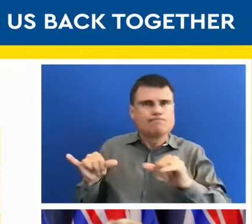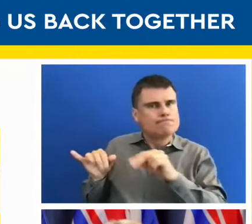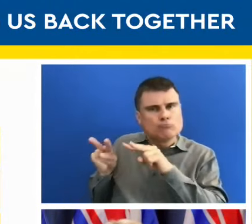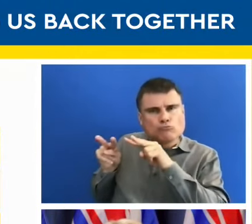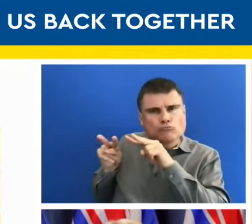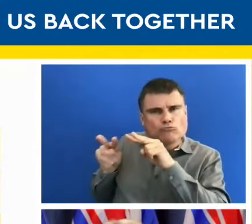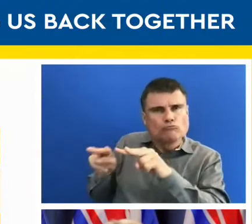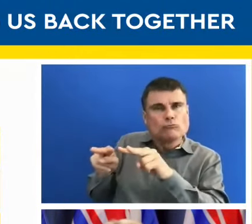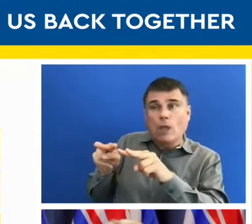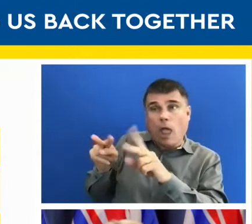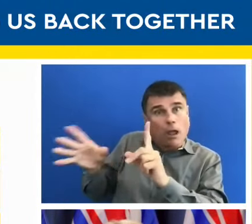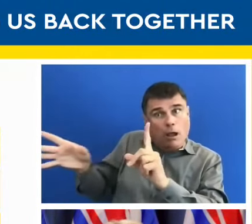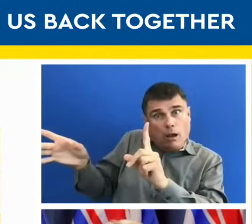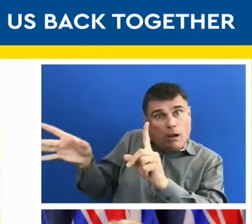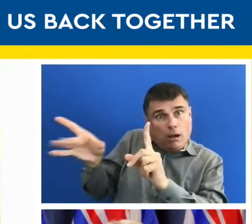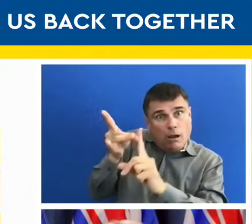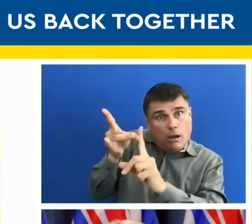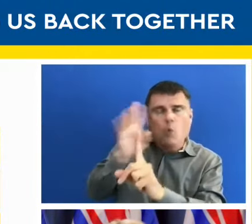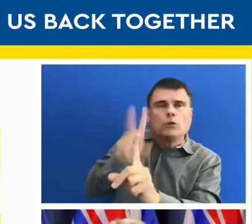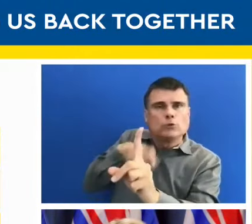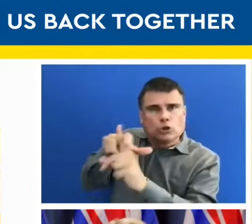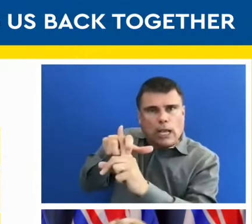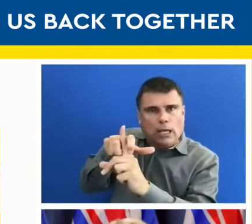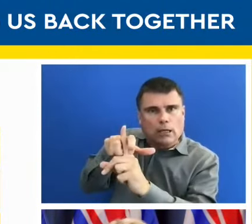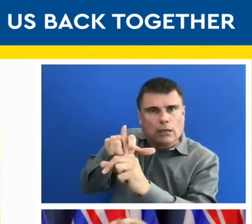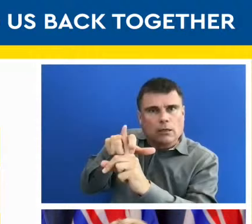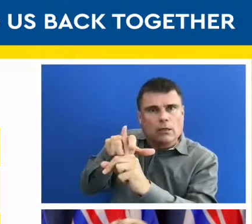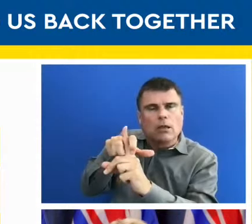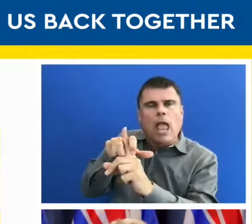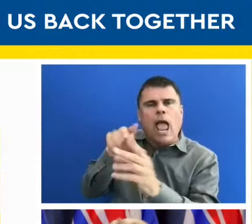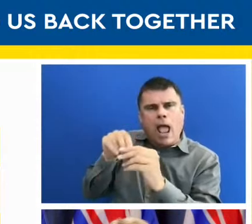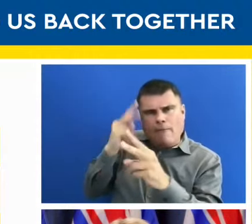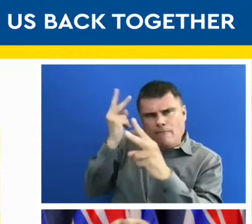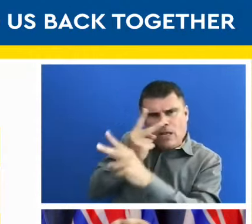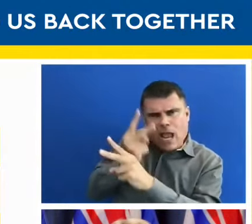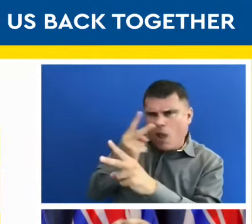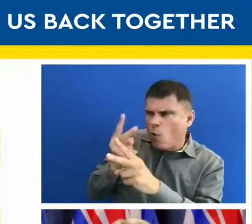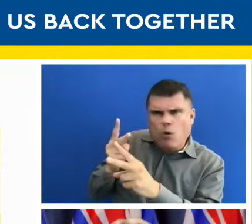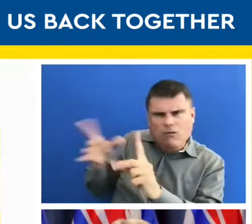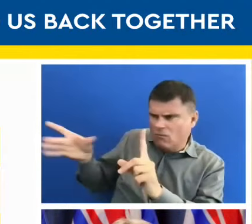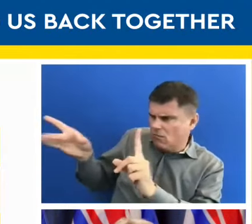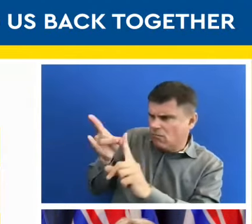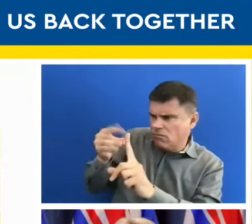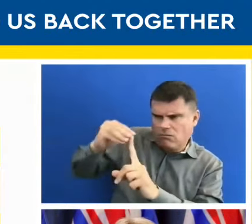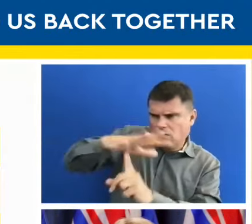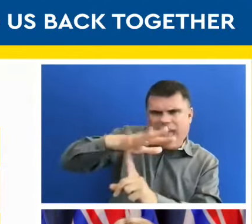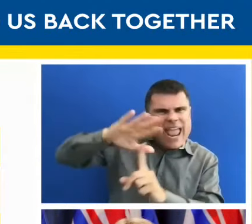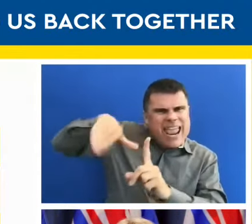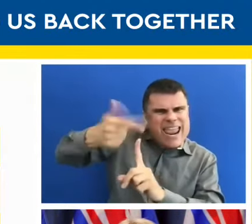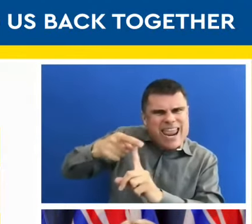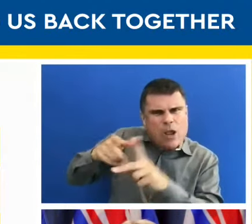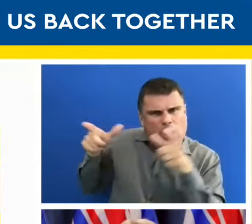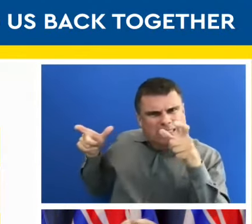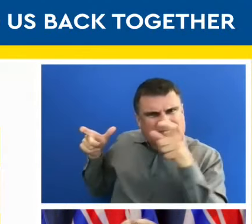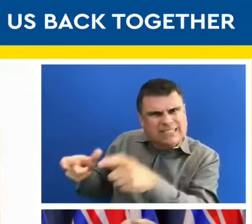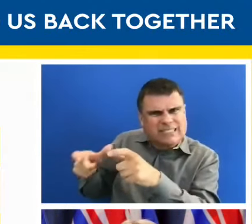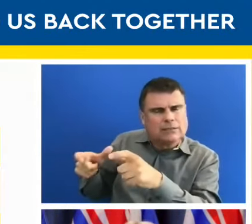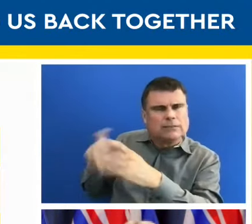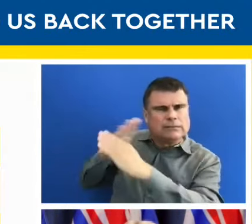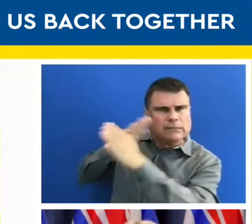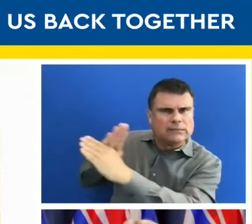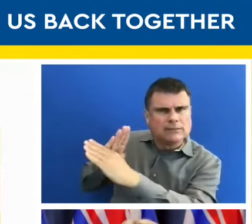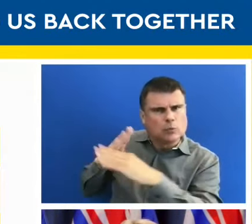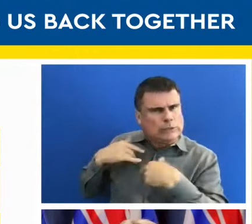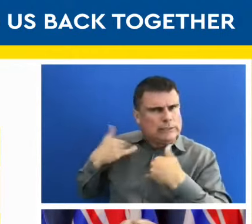clusters and prevent transmission. And I've said this a few times too. We've supported over 147,000